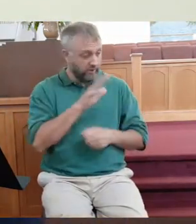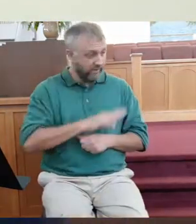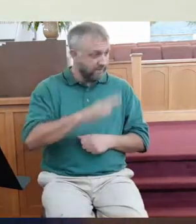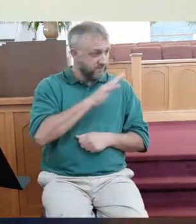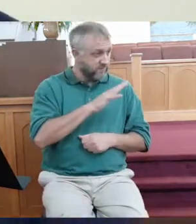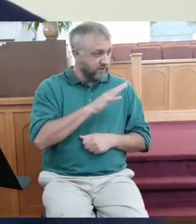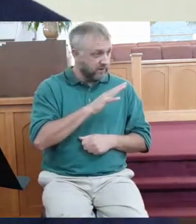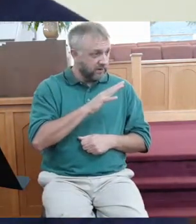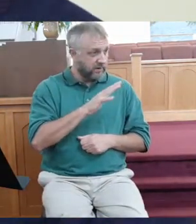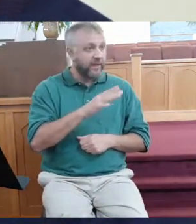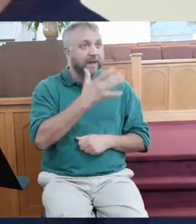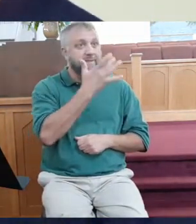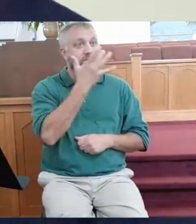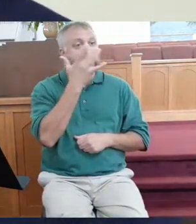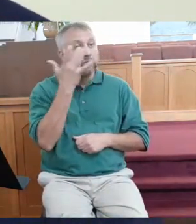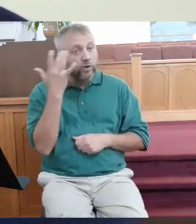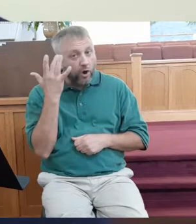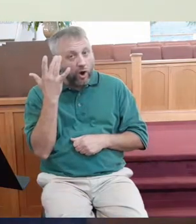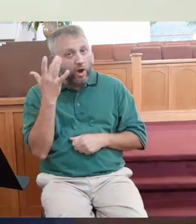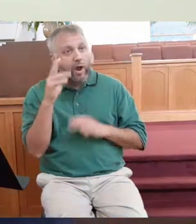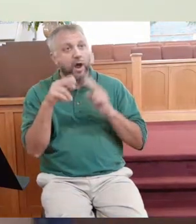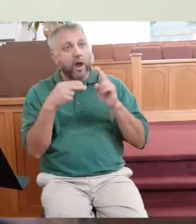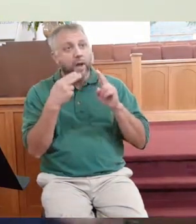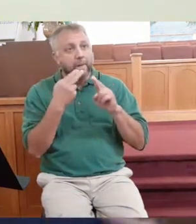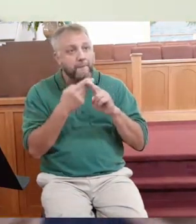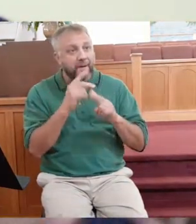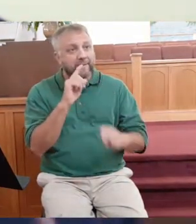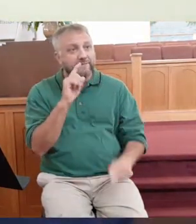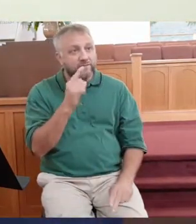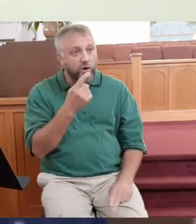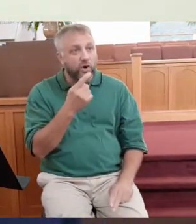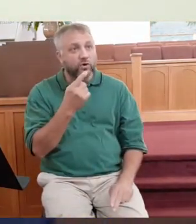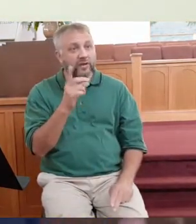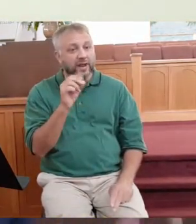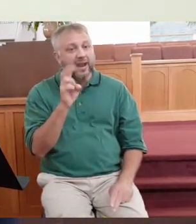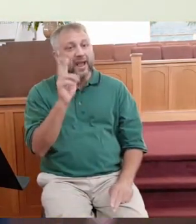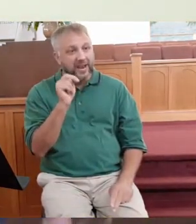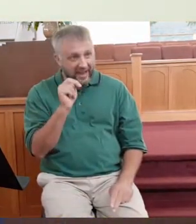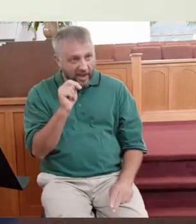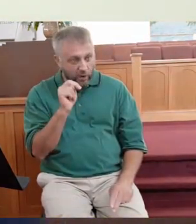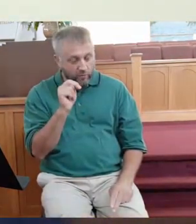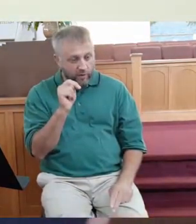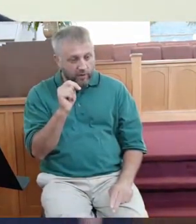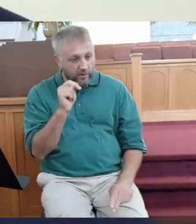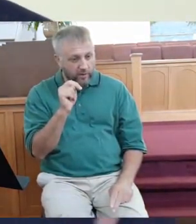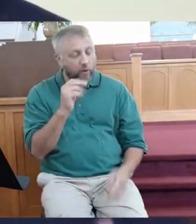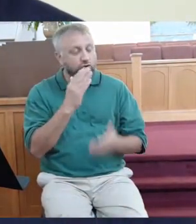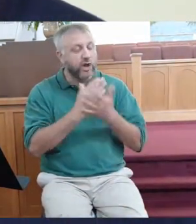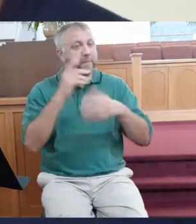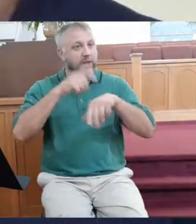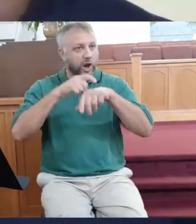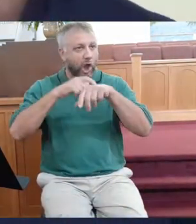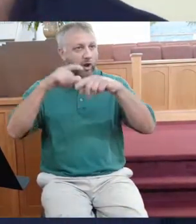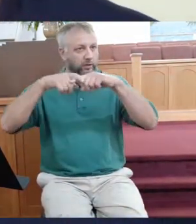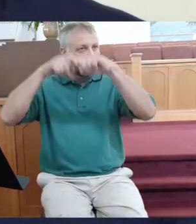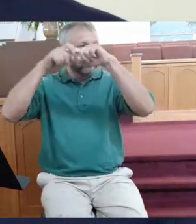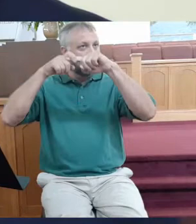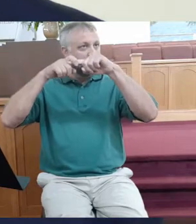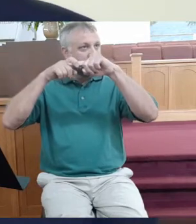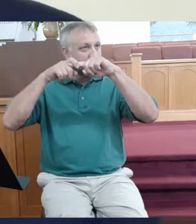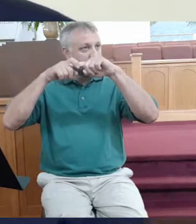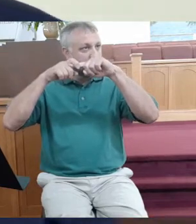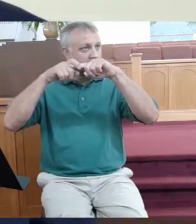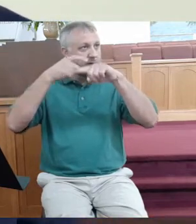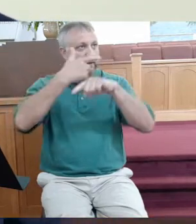which led to them forgetting about the first down spiking of the ball to stop the play or stop the clock because that's not,